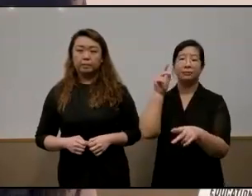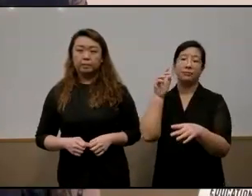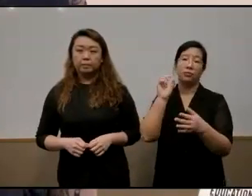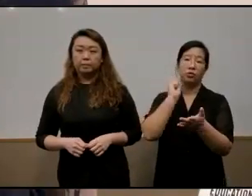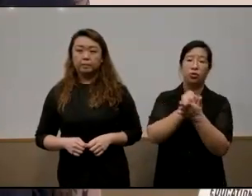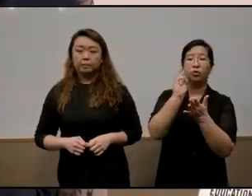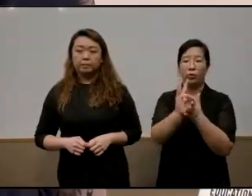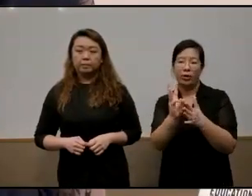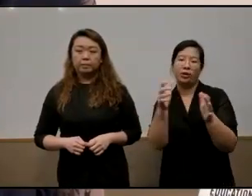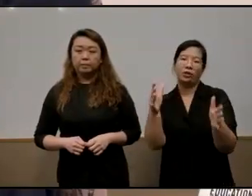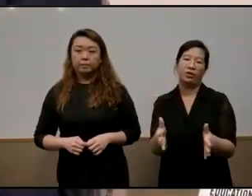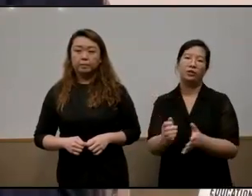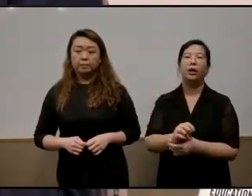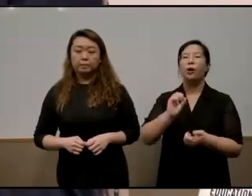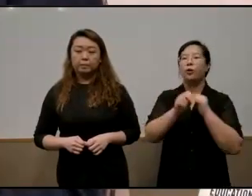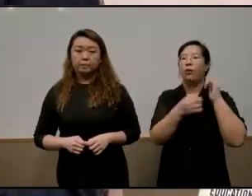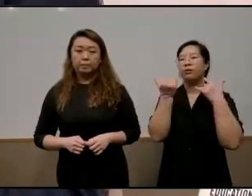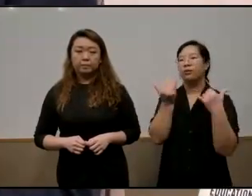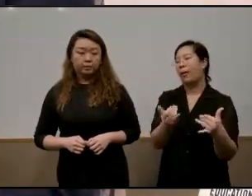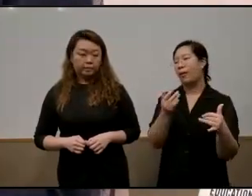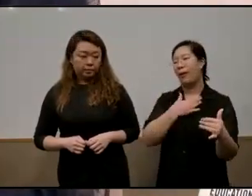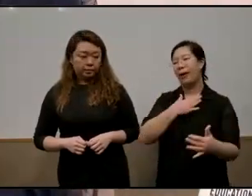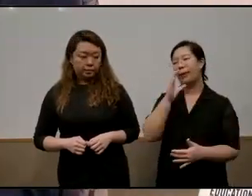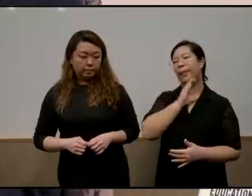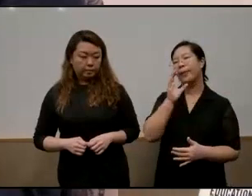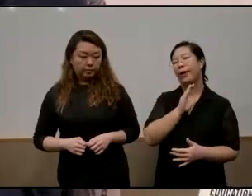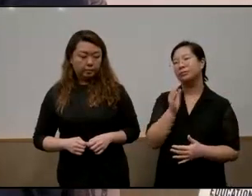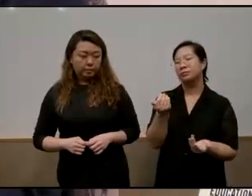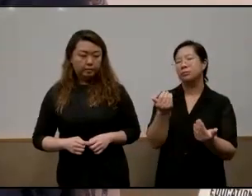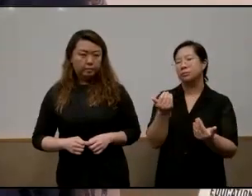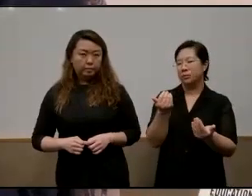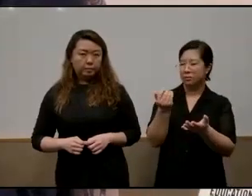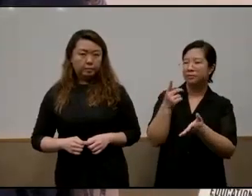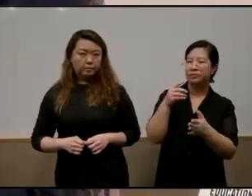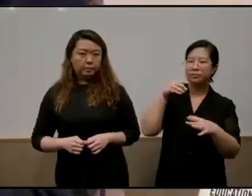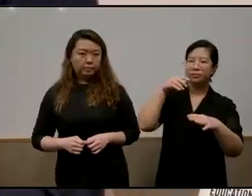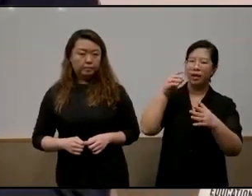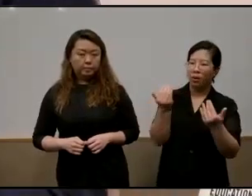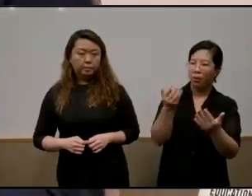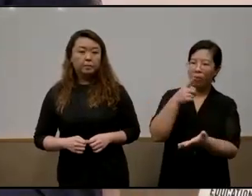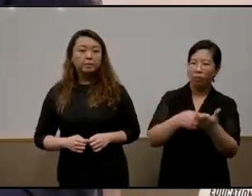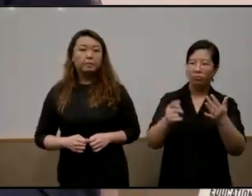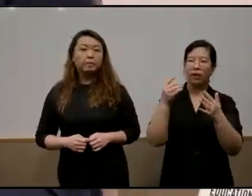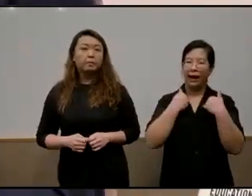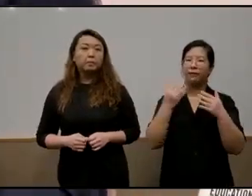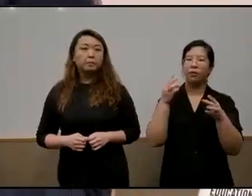brief comment of ignesh is in and around uh therefore ways that schools can engage these disadvantaged families